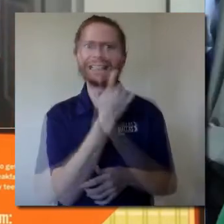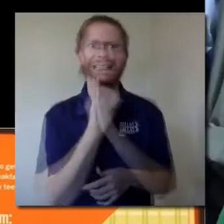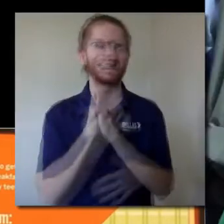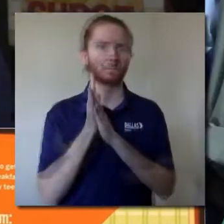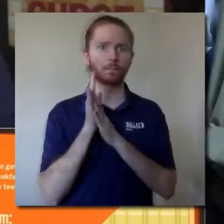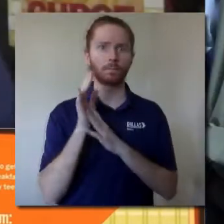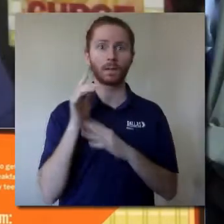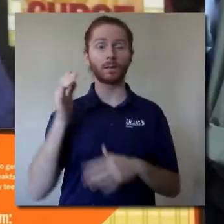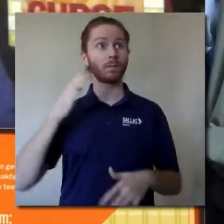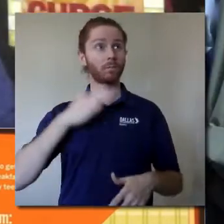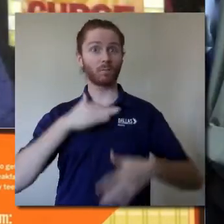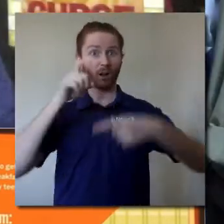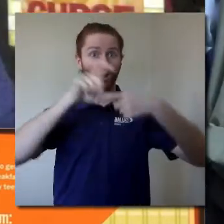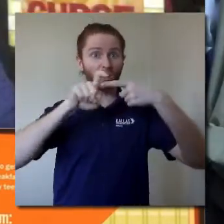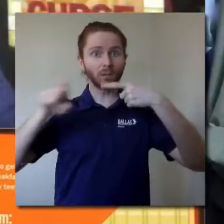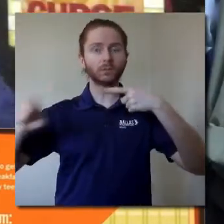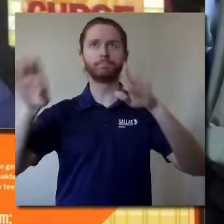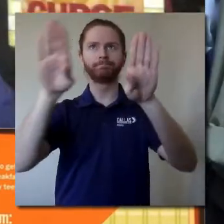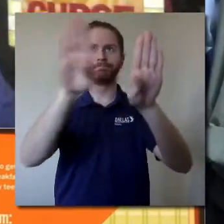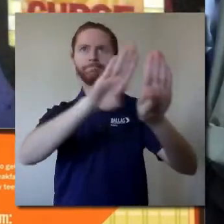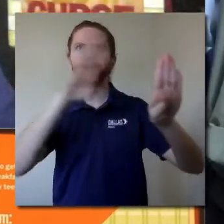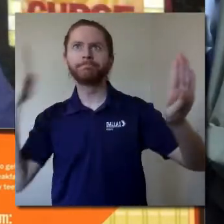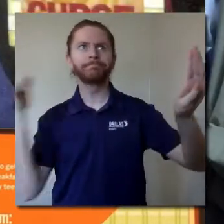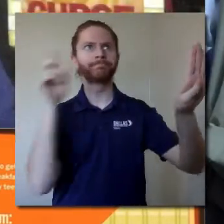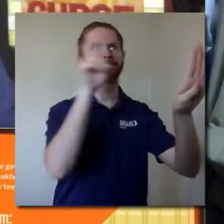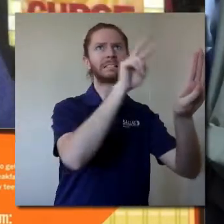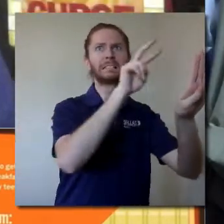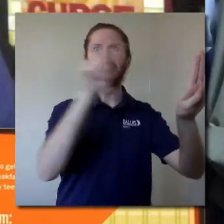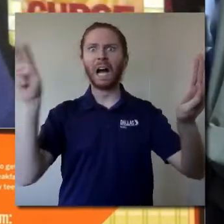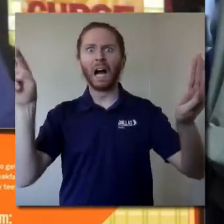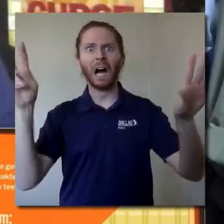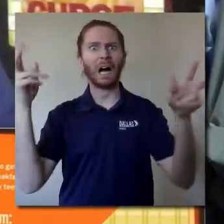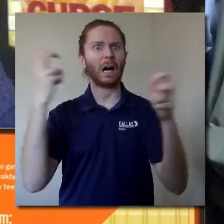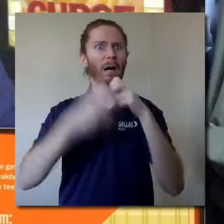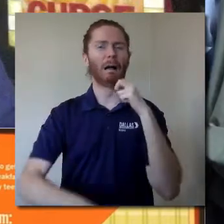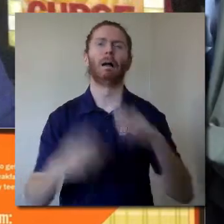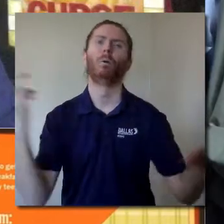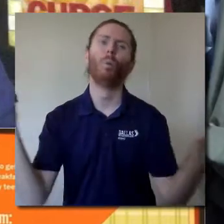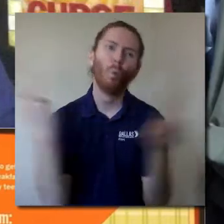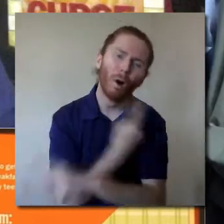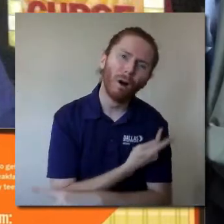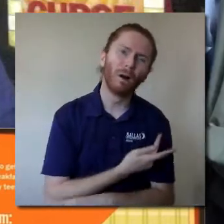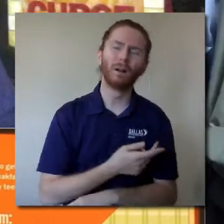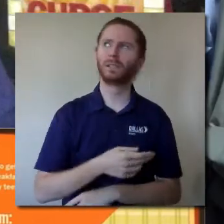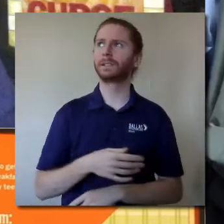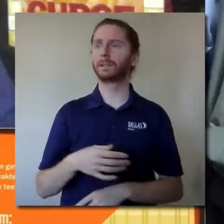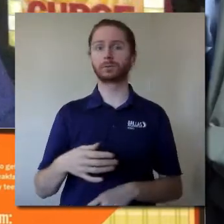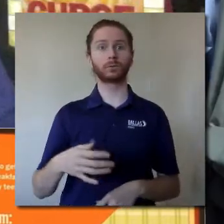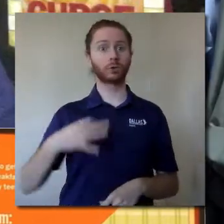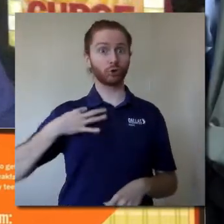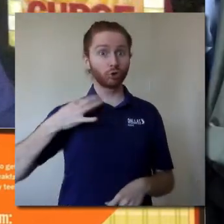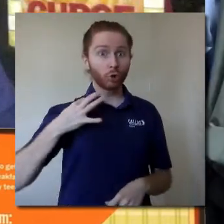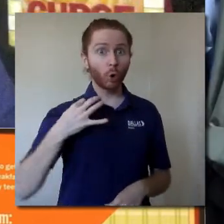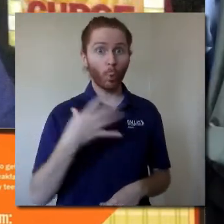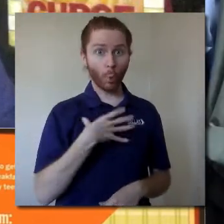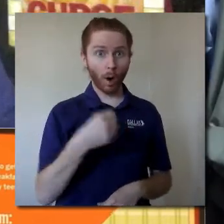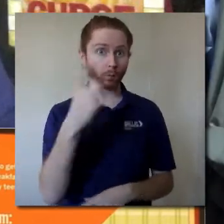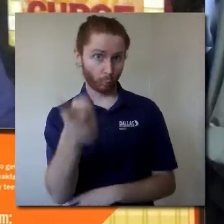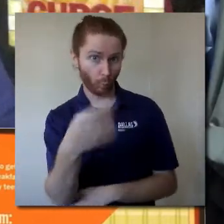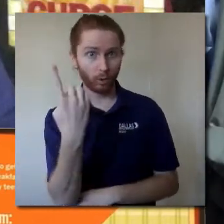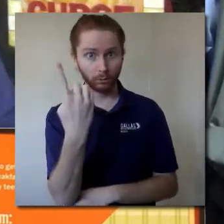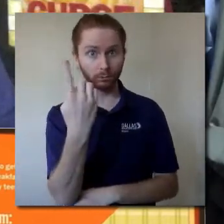I look in my closet and the problems get worse. I have one white shirt,